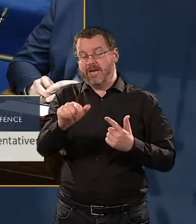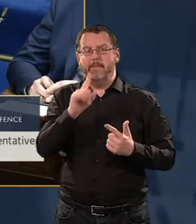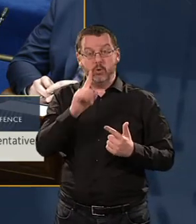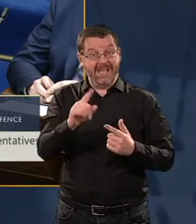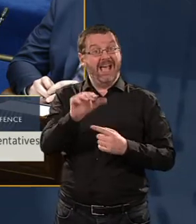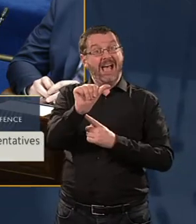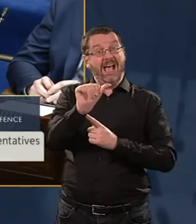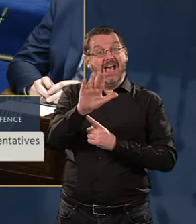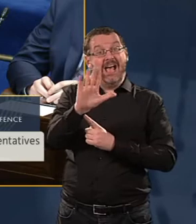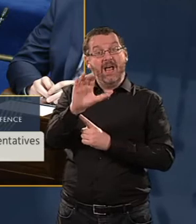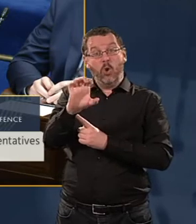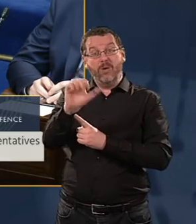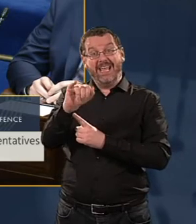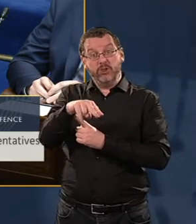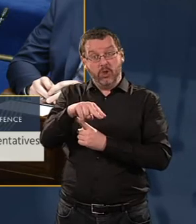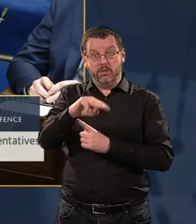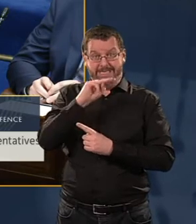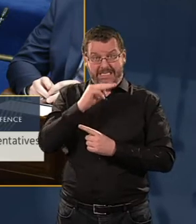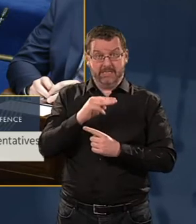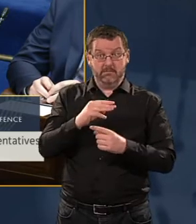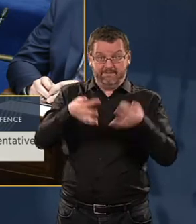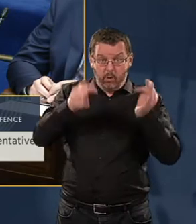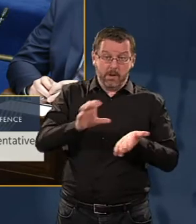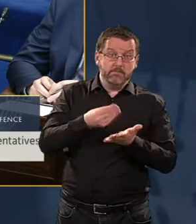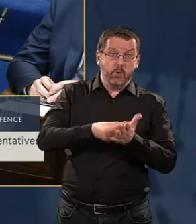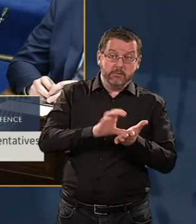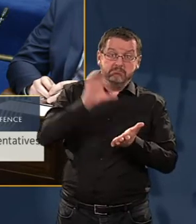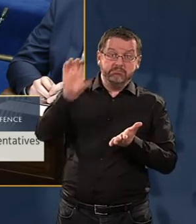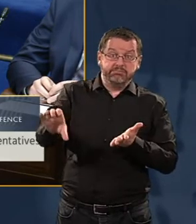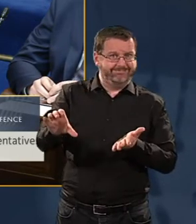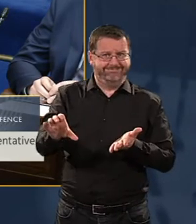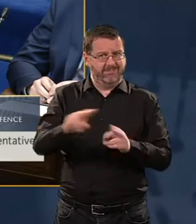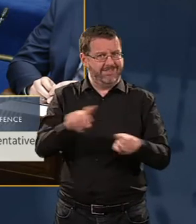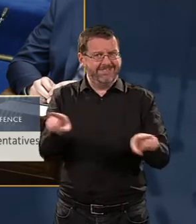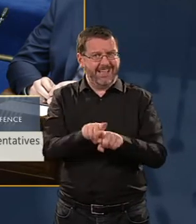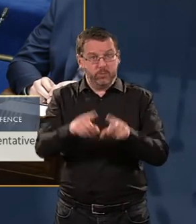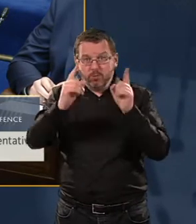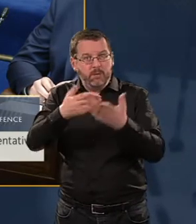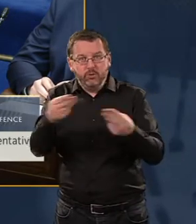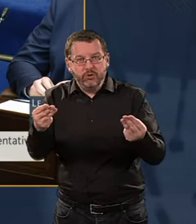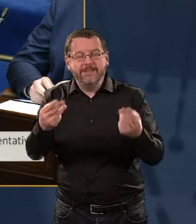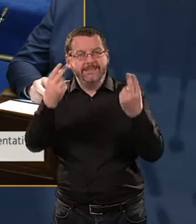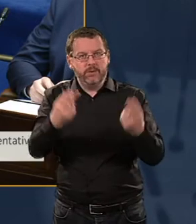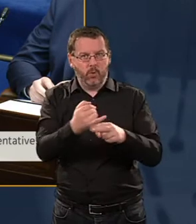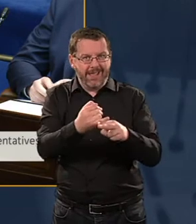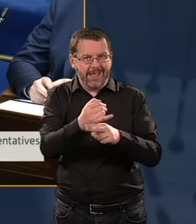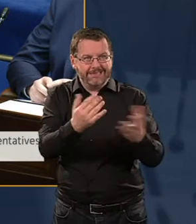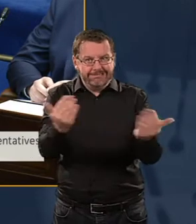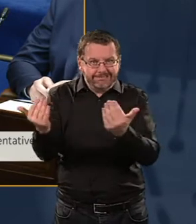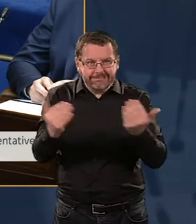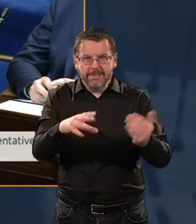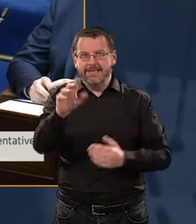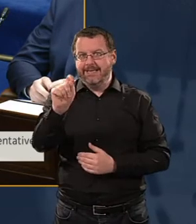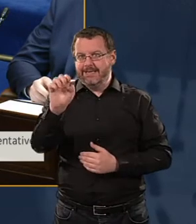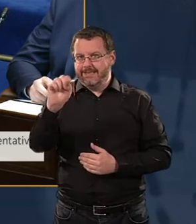the same as allocating the amount of money that's going to be required to do these projects. And we won't know that until the tenders come in and the